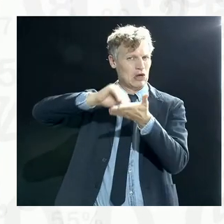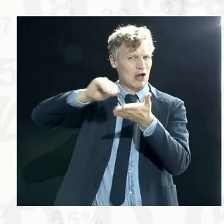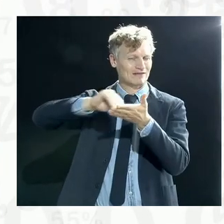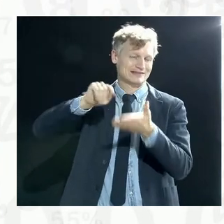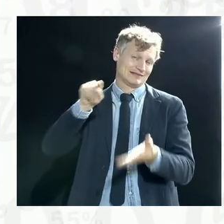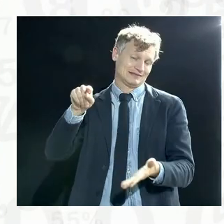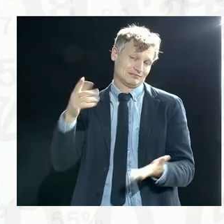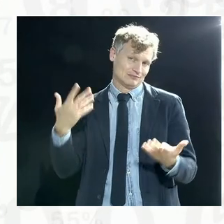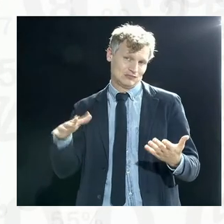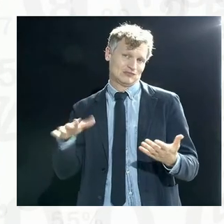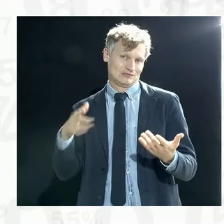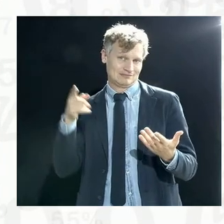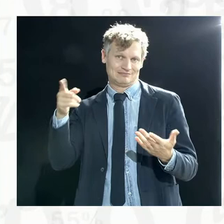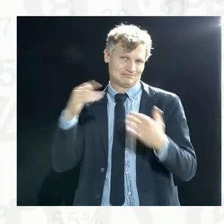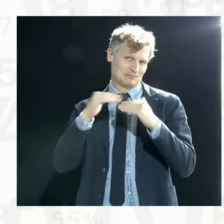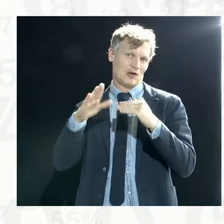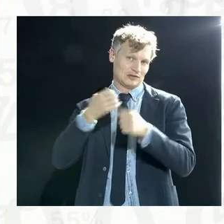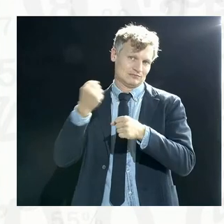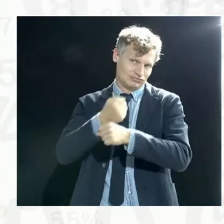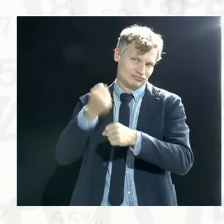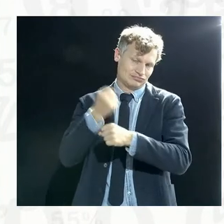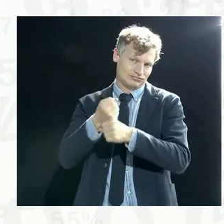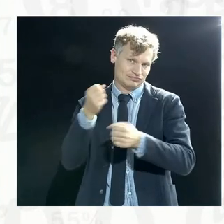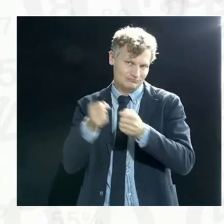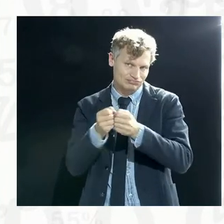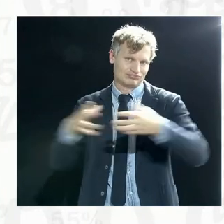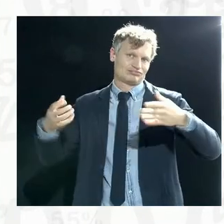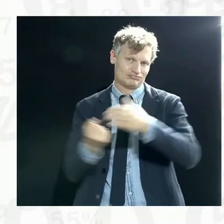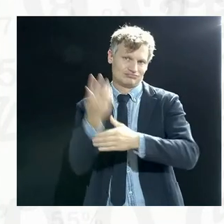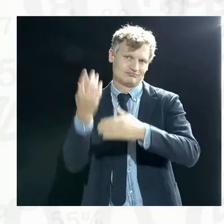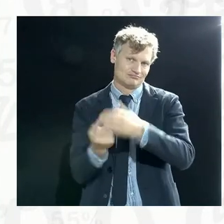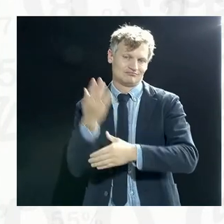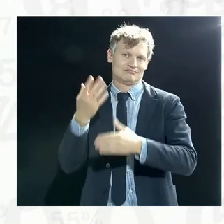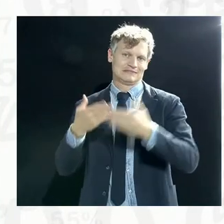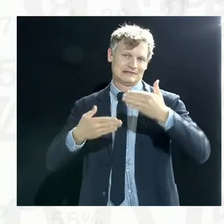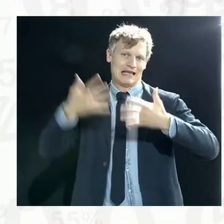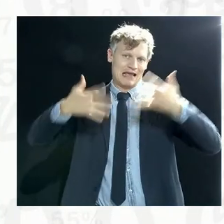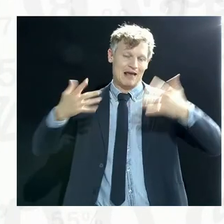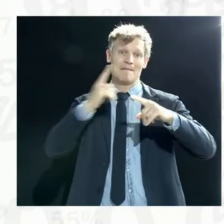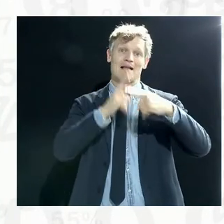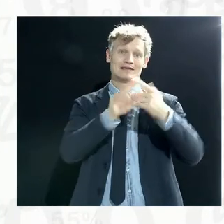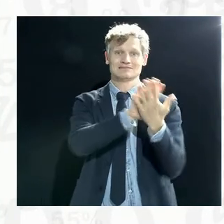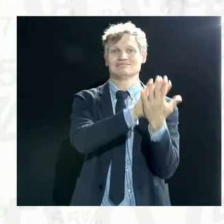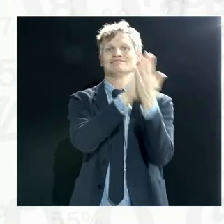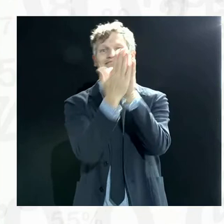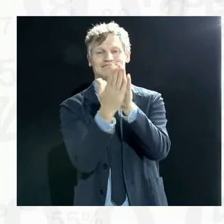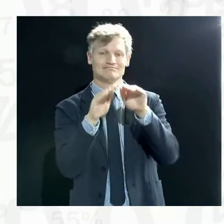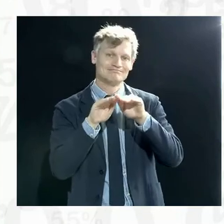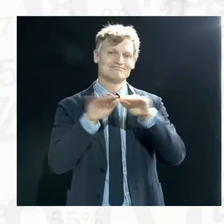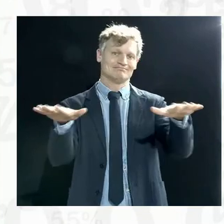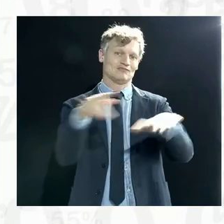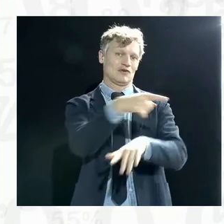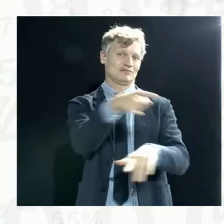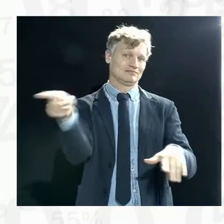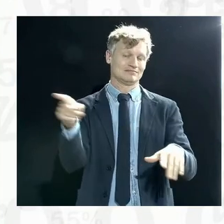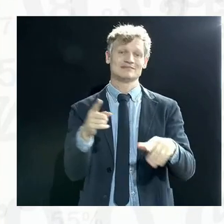heart of both generating data and making it usable, understandable for the broader public too. And joining us from Zambia now is the